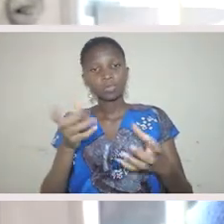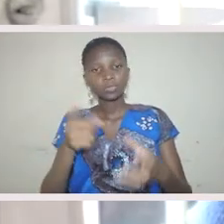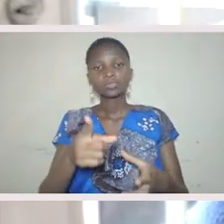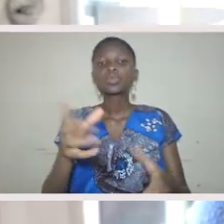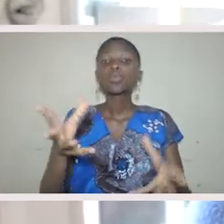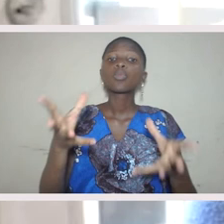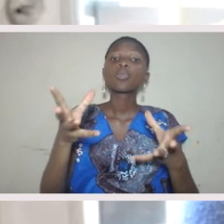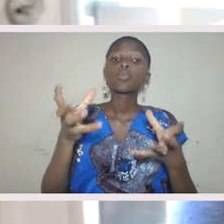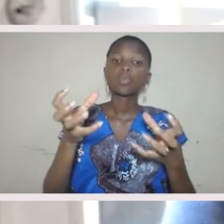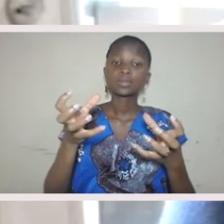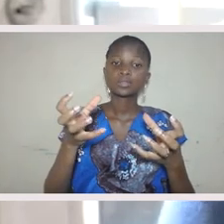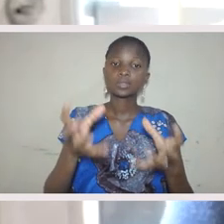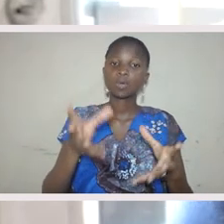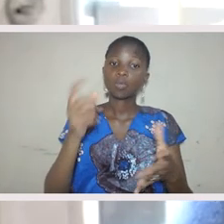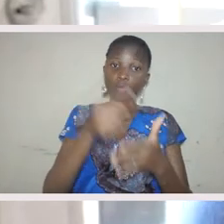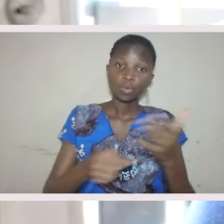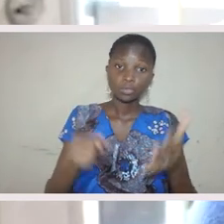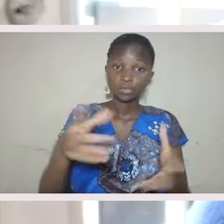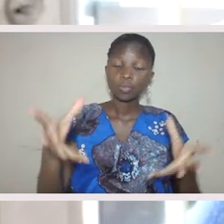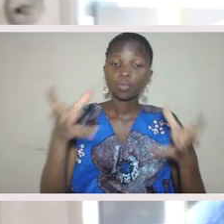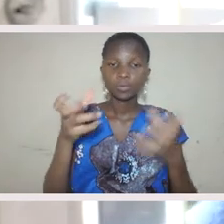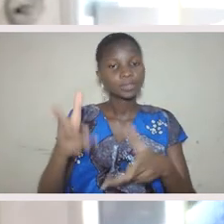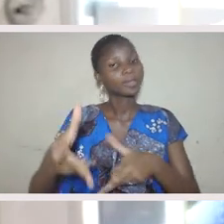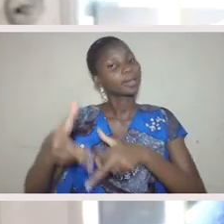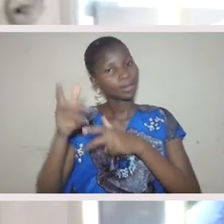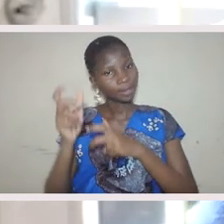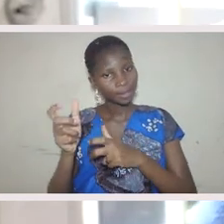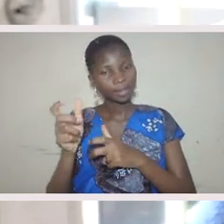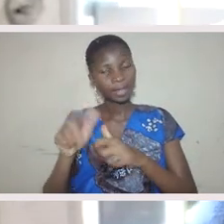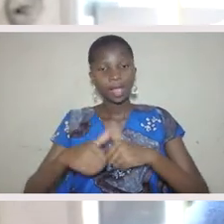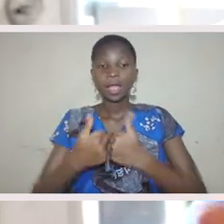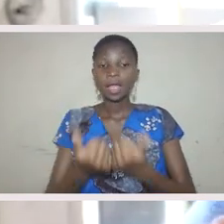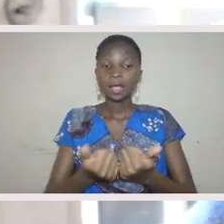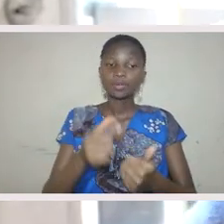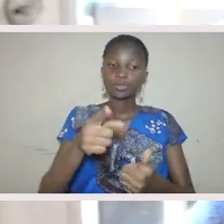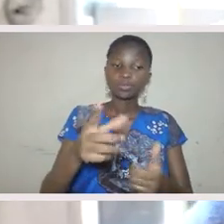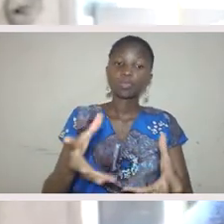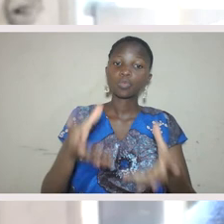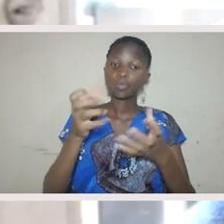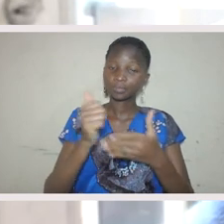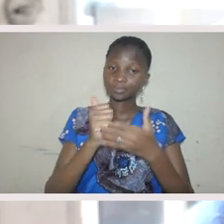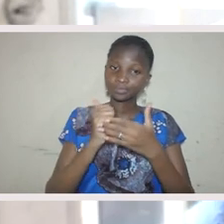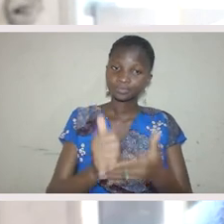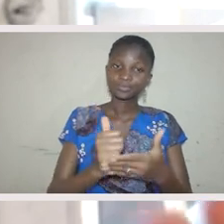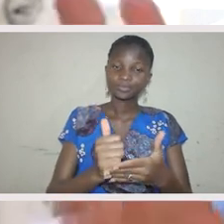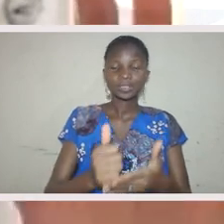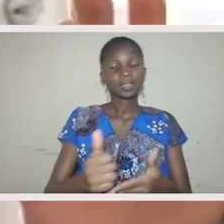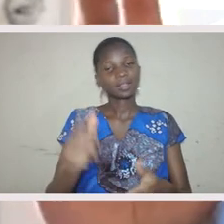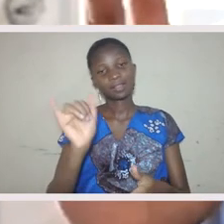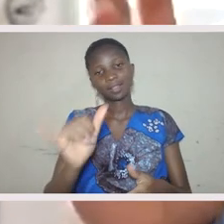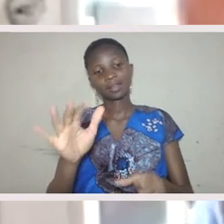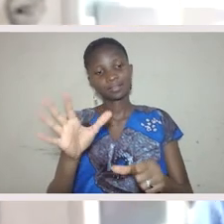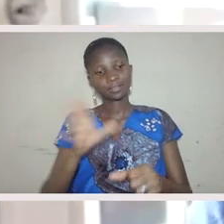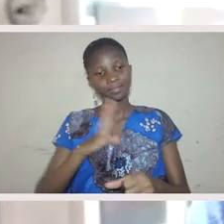what you needed to hear, of being coached in the way that you needed to be coached. And that is enough. Yes.